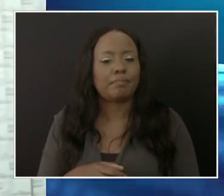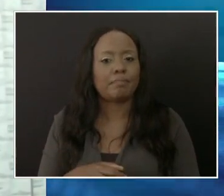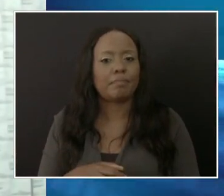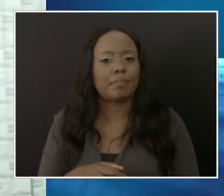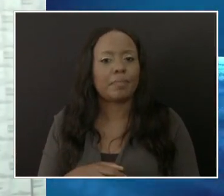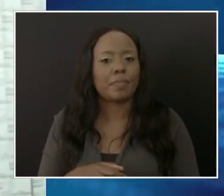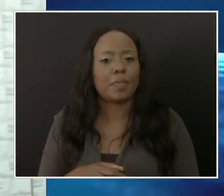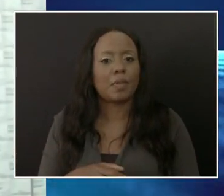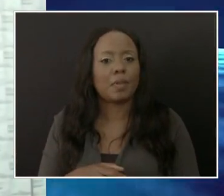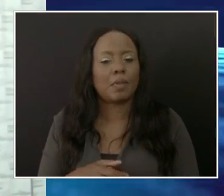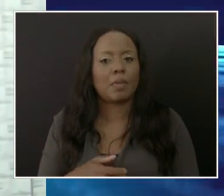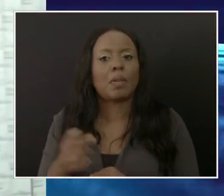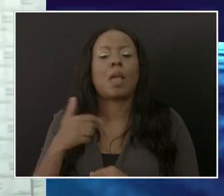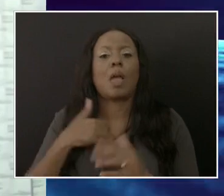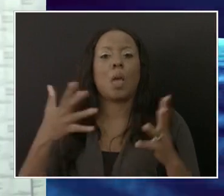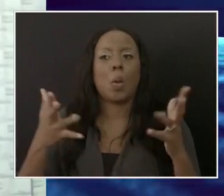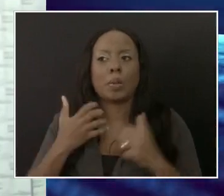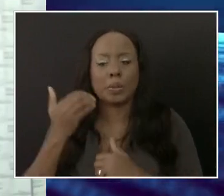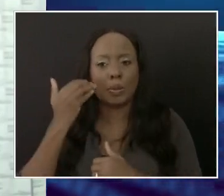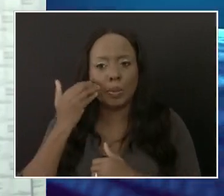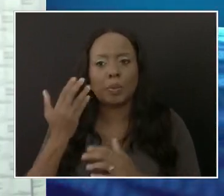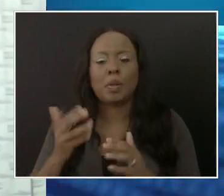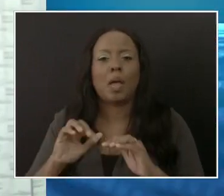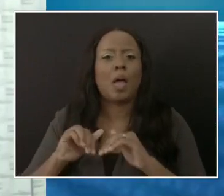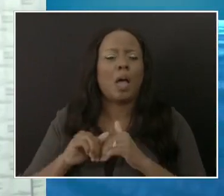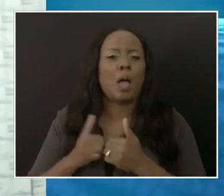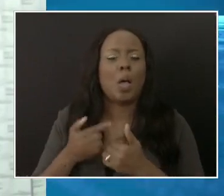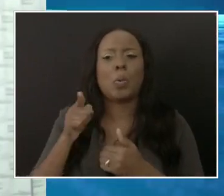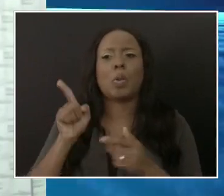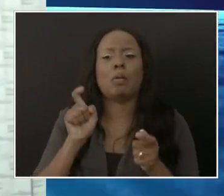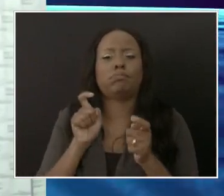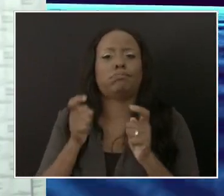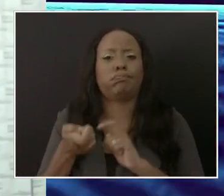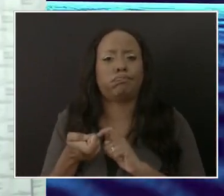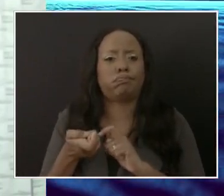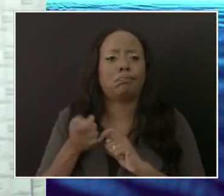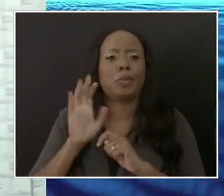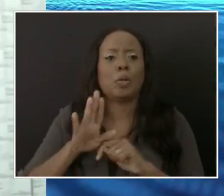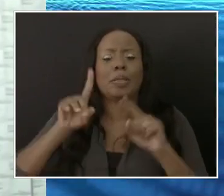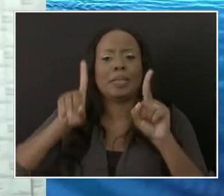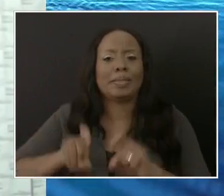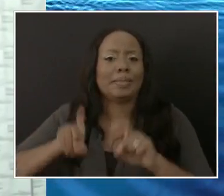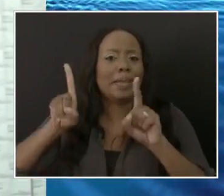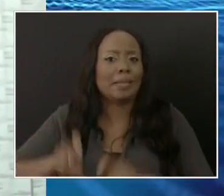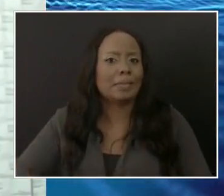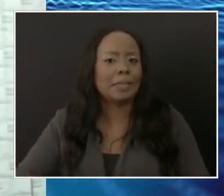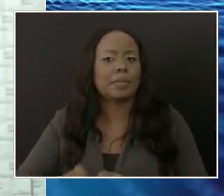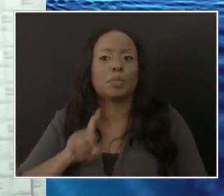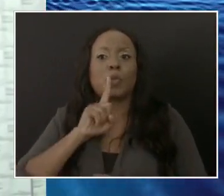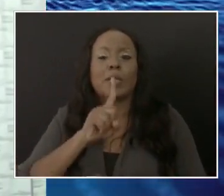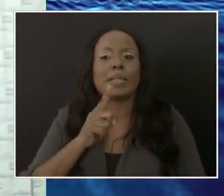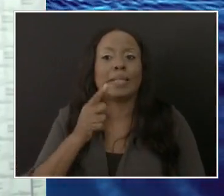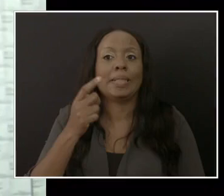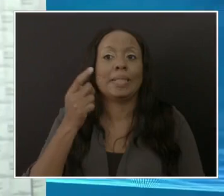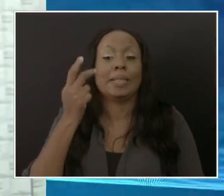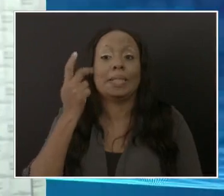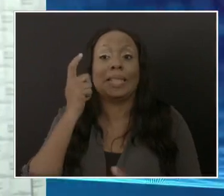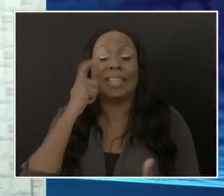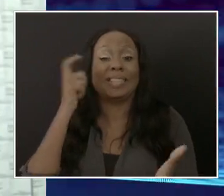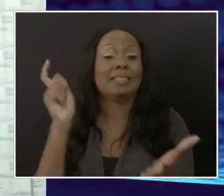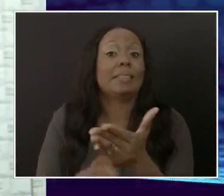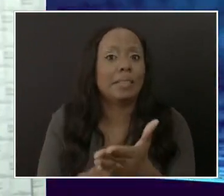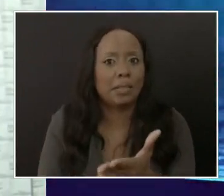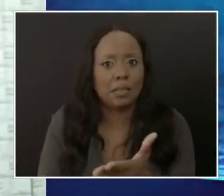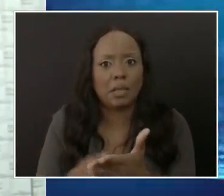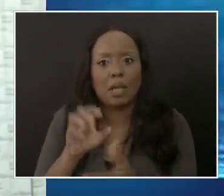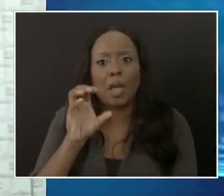the new variant in, how are you looking to alter procedures at the lab to be able to detect easily? Because